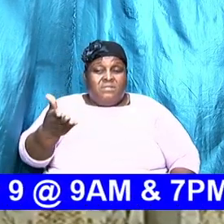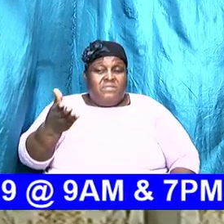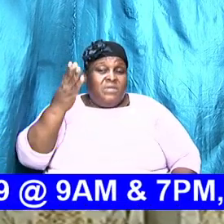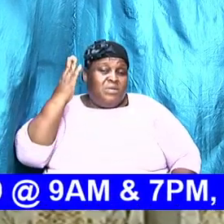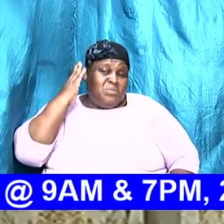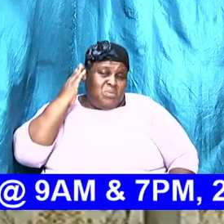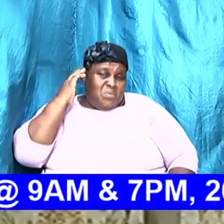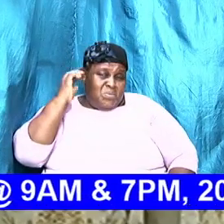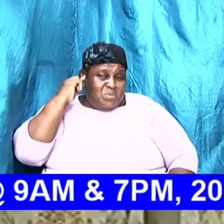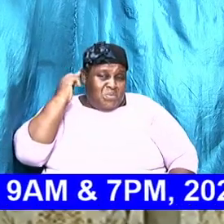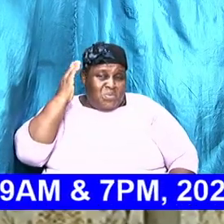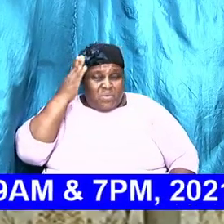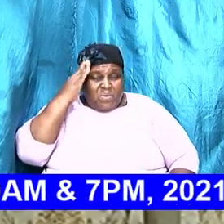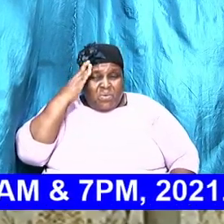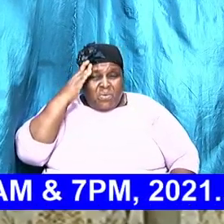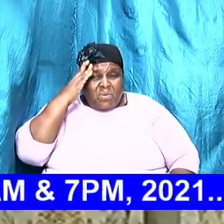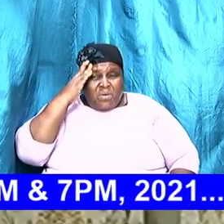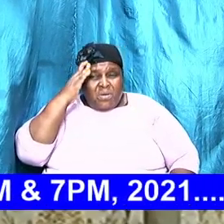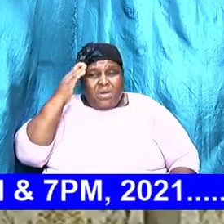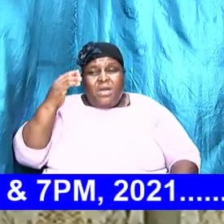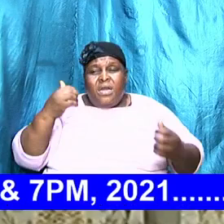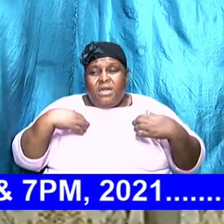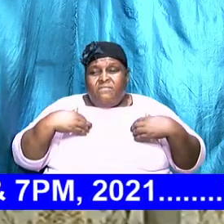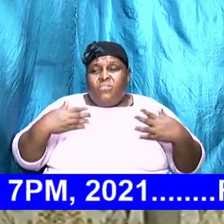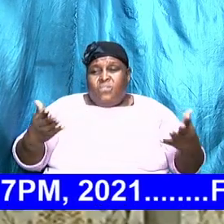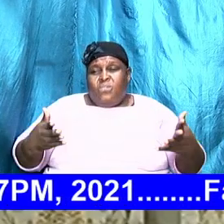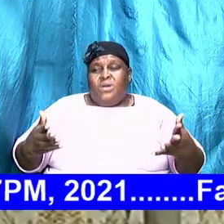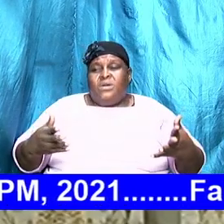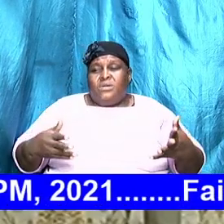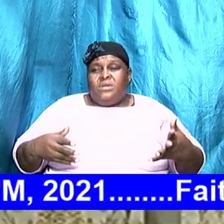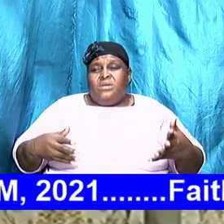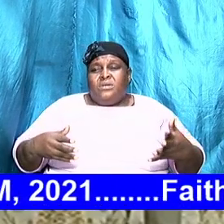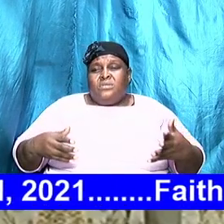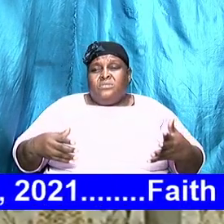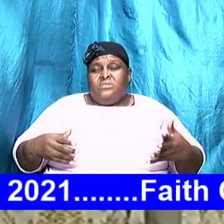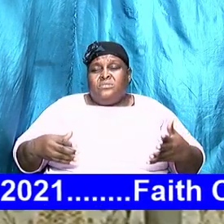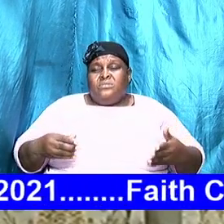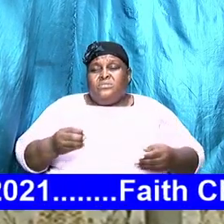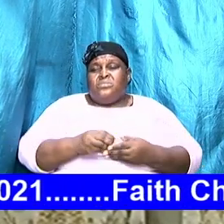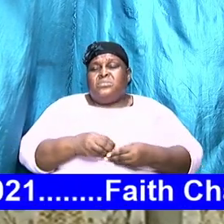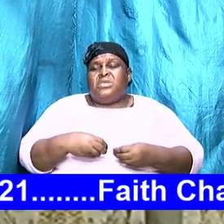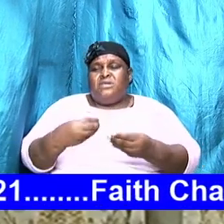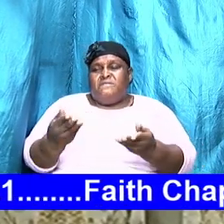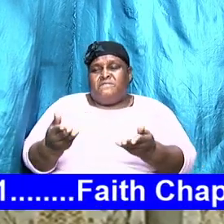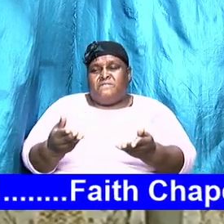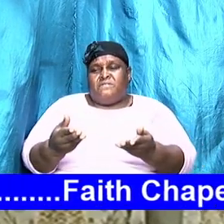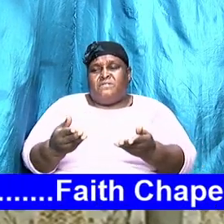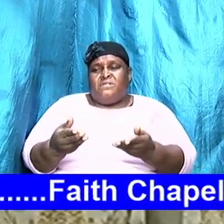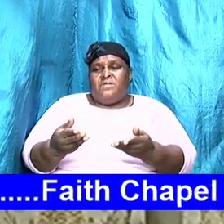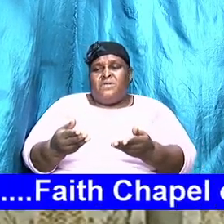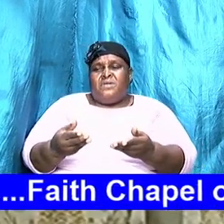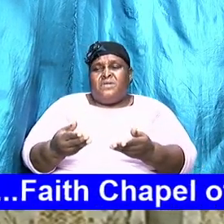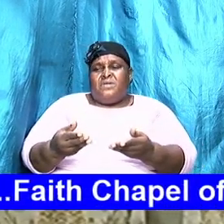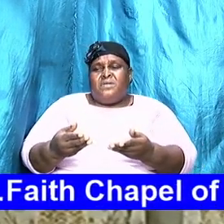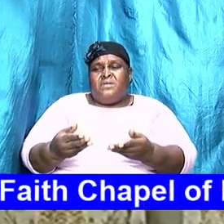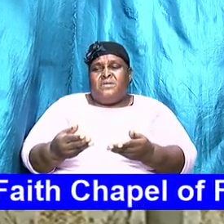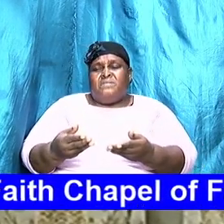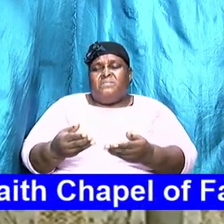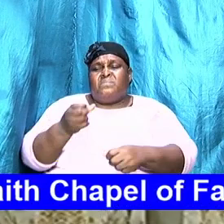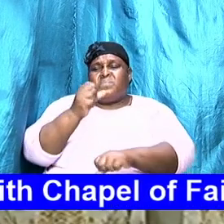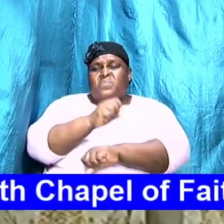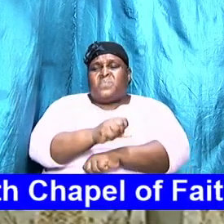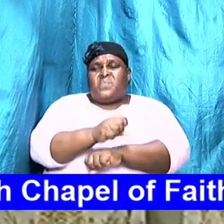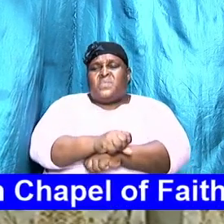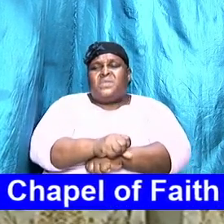have what it is to contribute even if it is not money per se but they have their worth and they